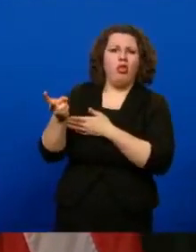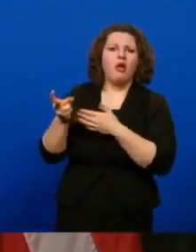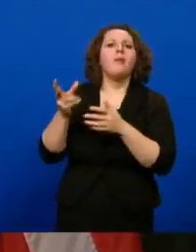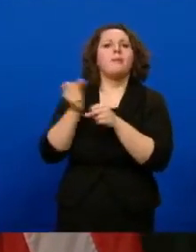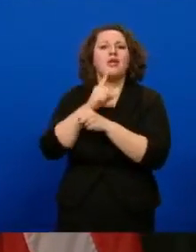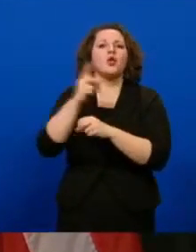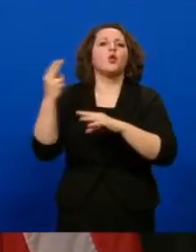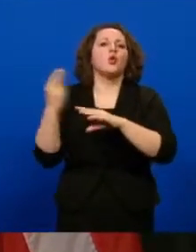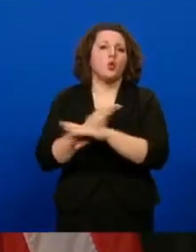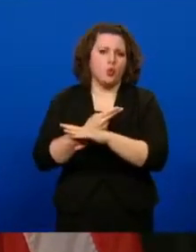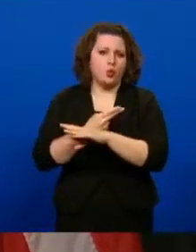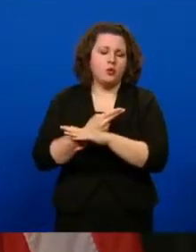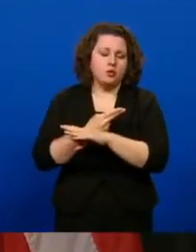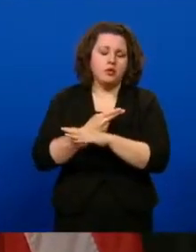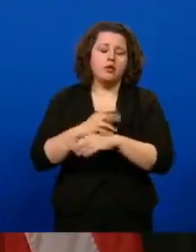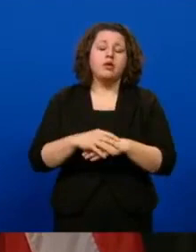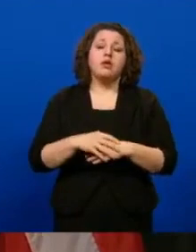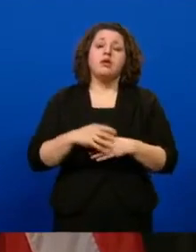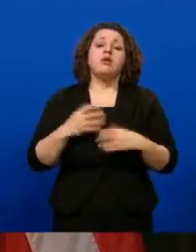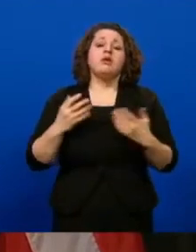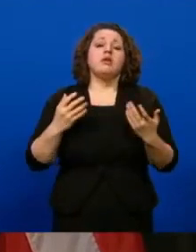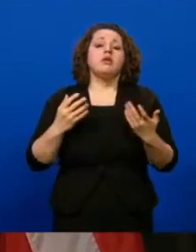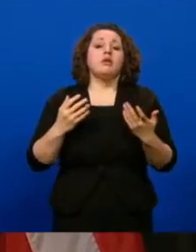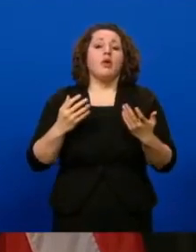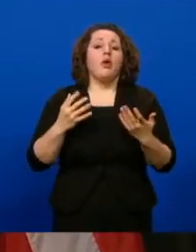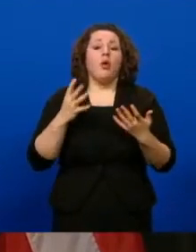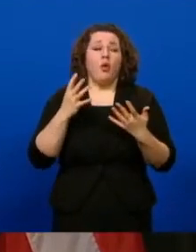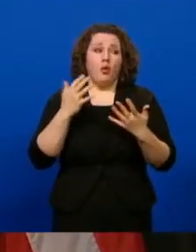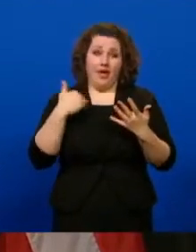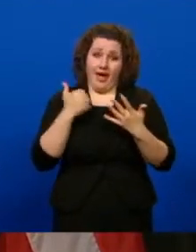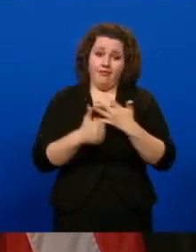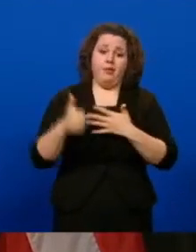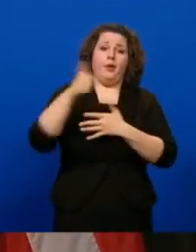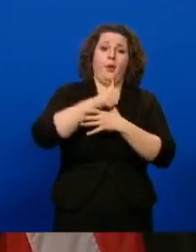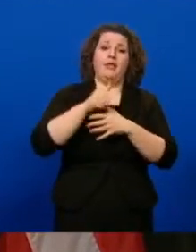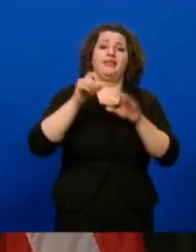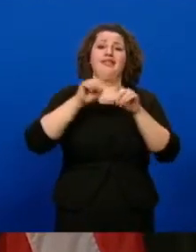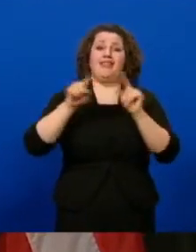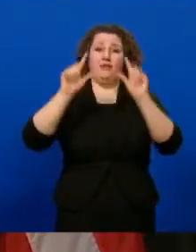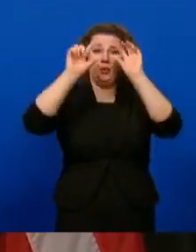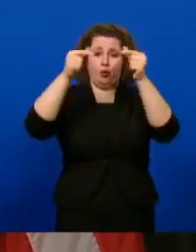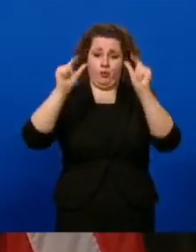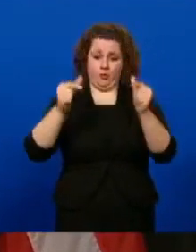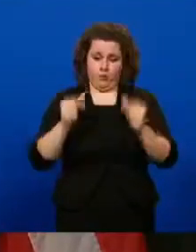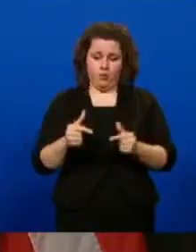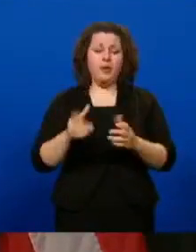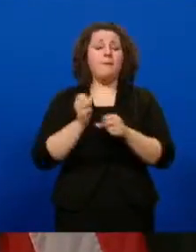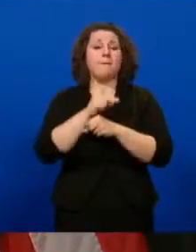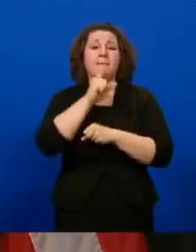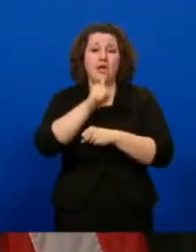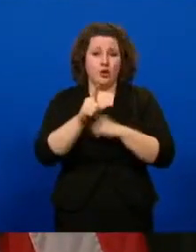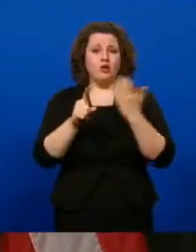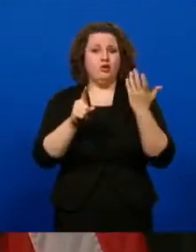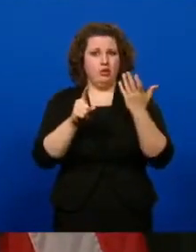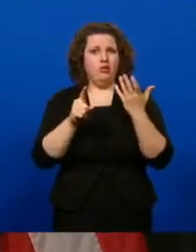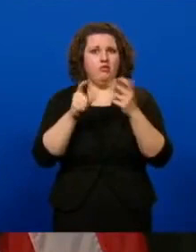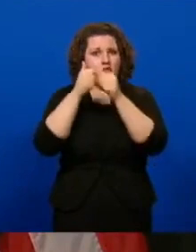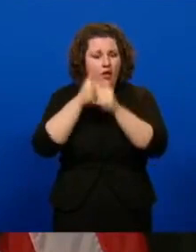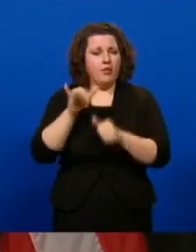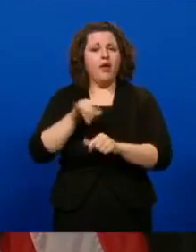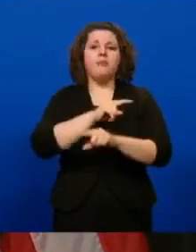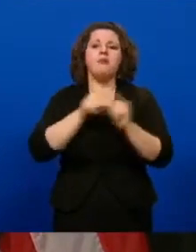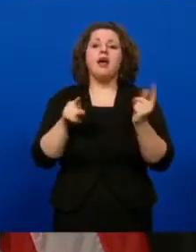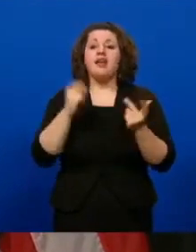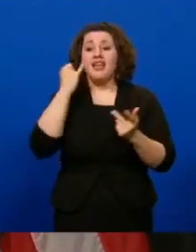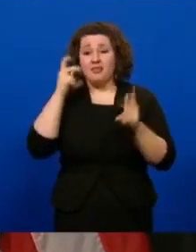we're using it. So, you know, here's the priorities, here's the tiers, you know, make sure we're operating within that. But if you have